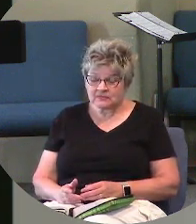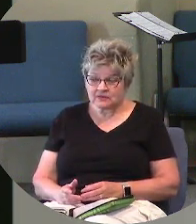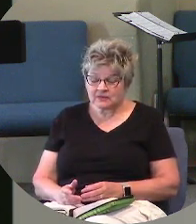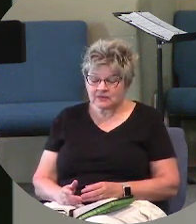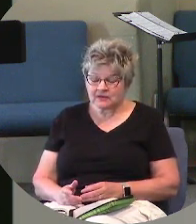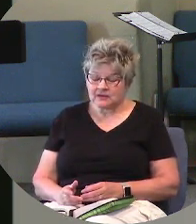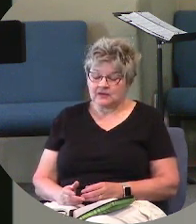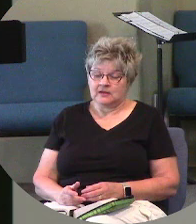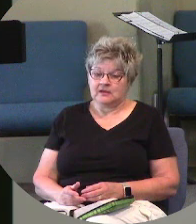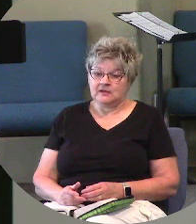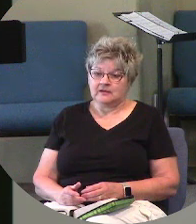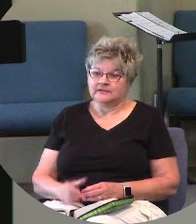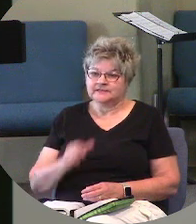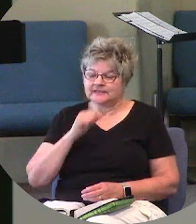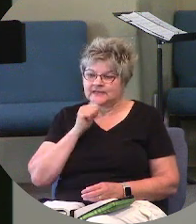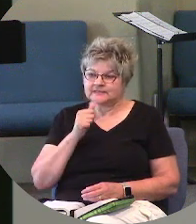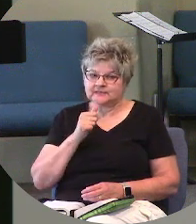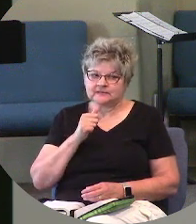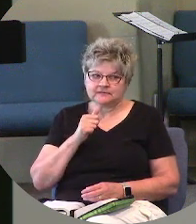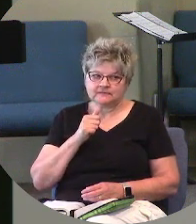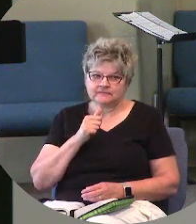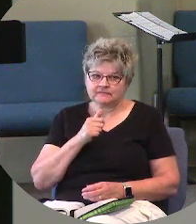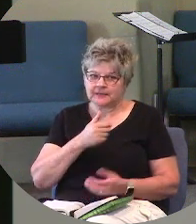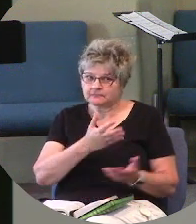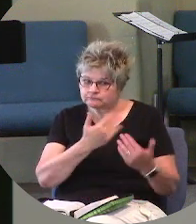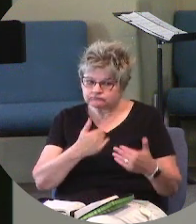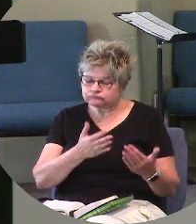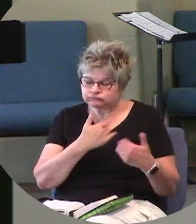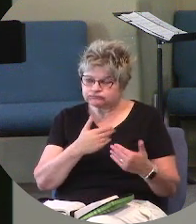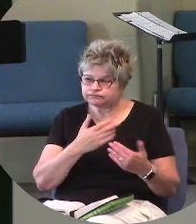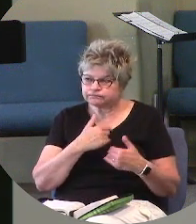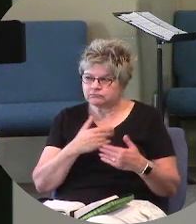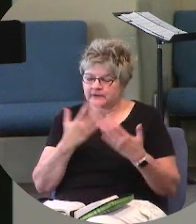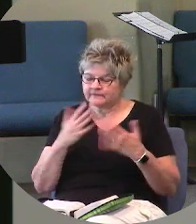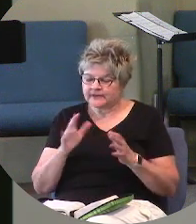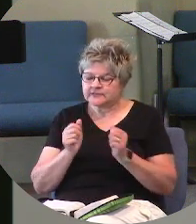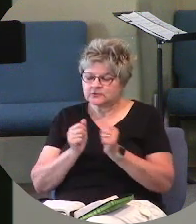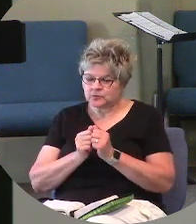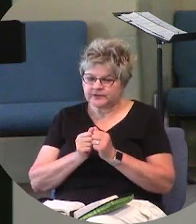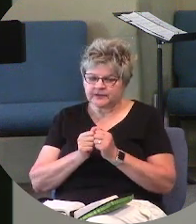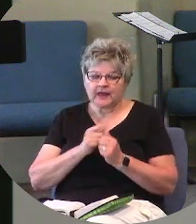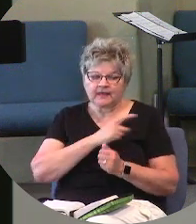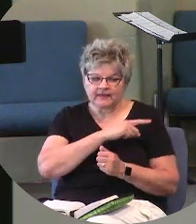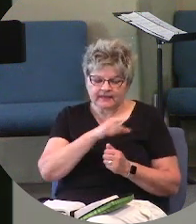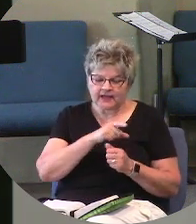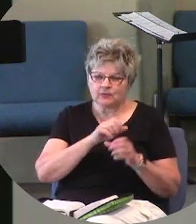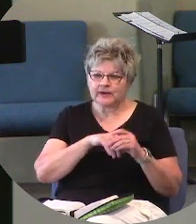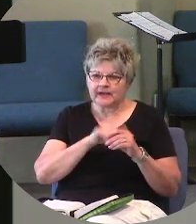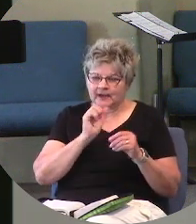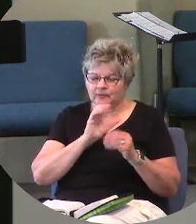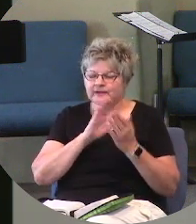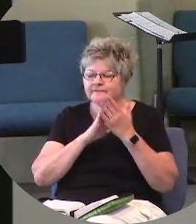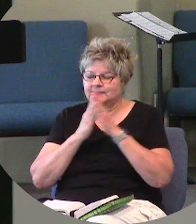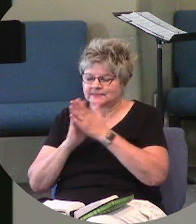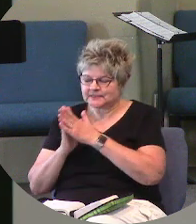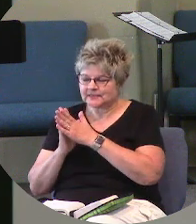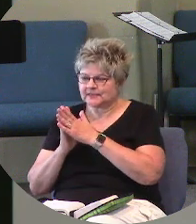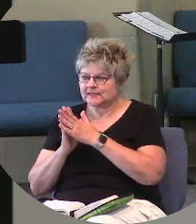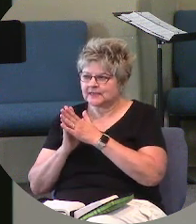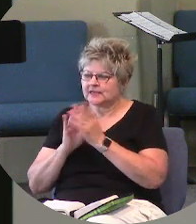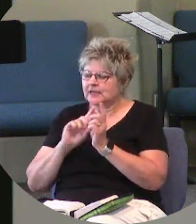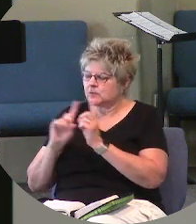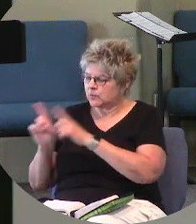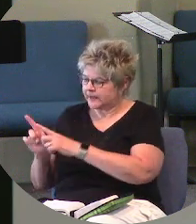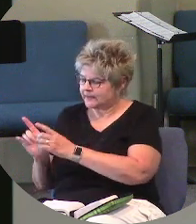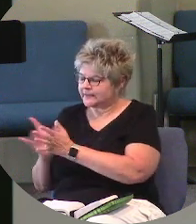She doesn't beckon them. It ends with this, they went out of the city and were coming